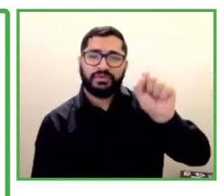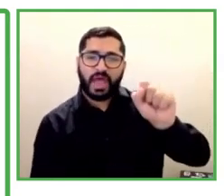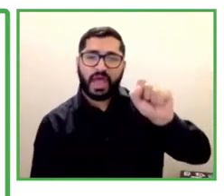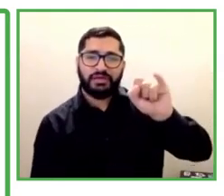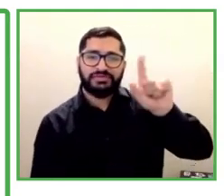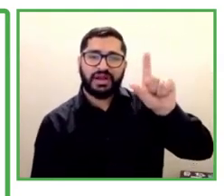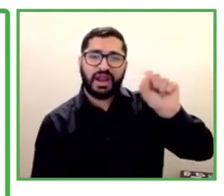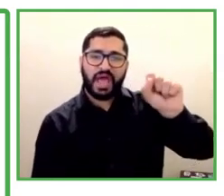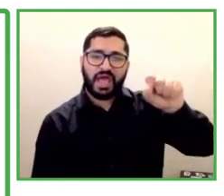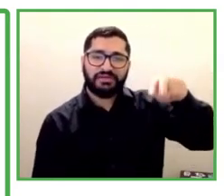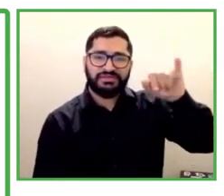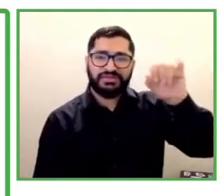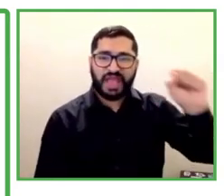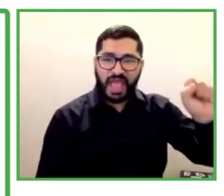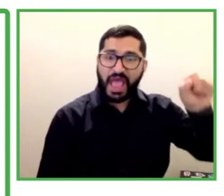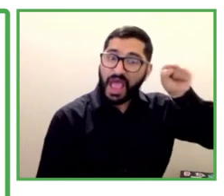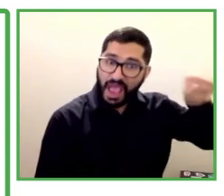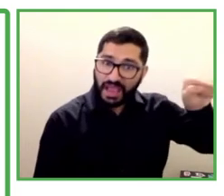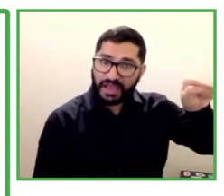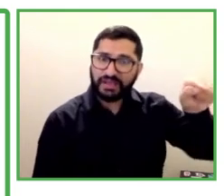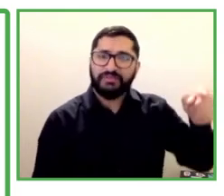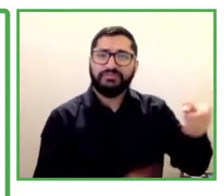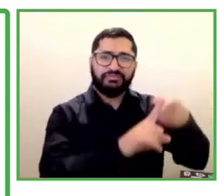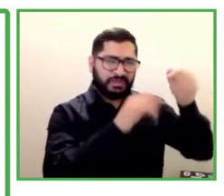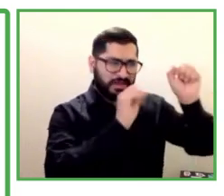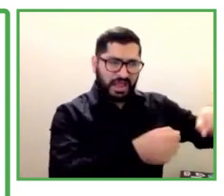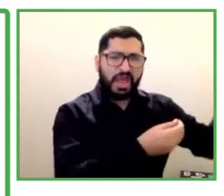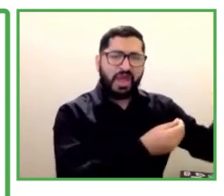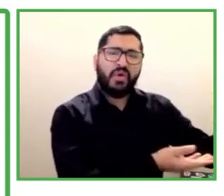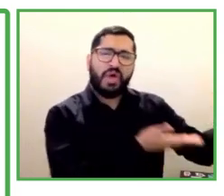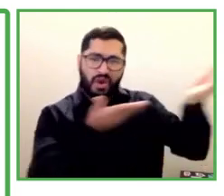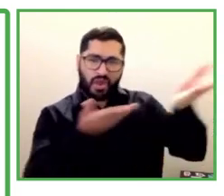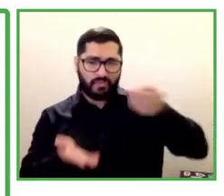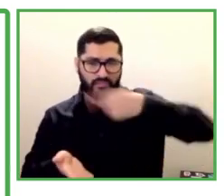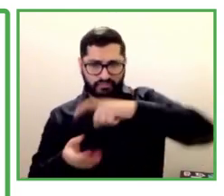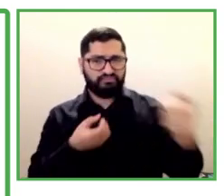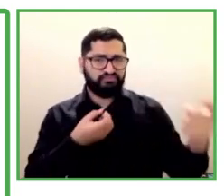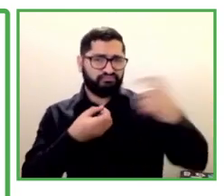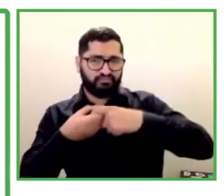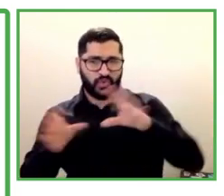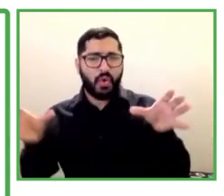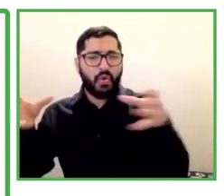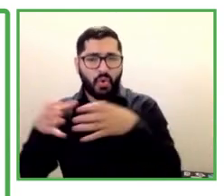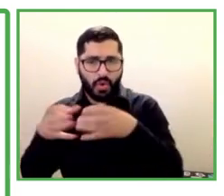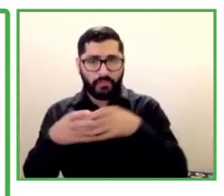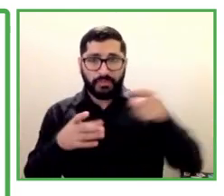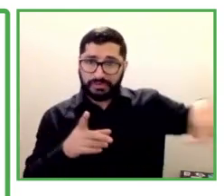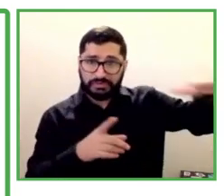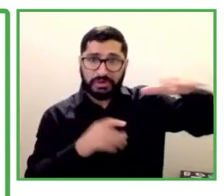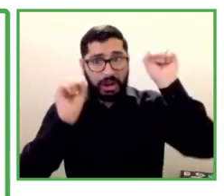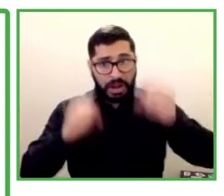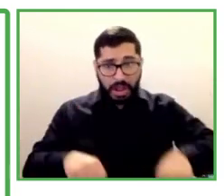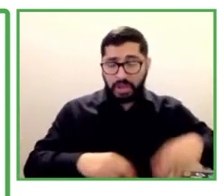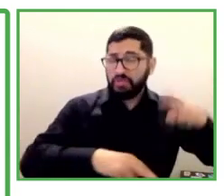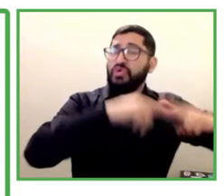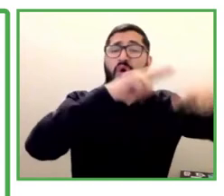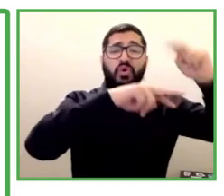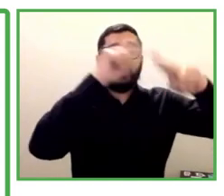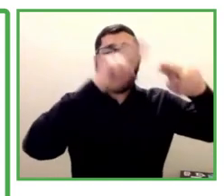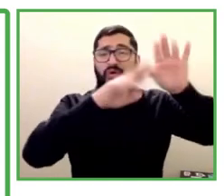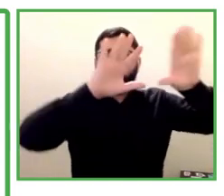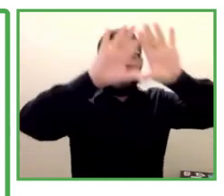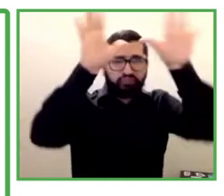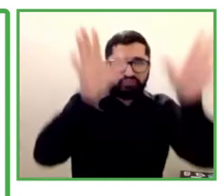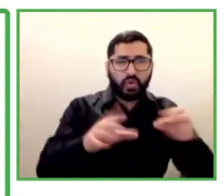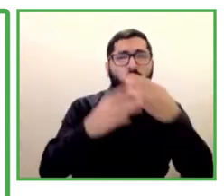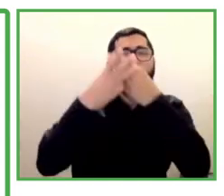if you have or if you want to build a format to bring to your environment, we want to talk to you. So please do reach